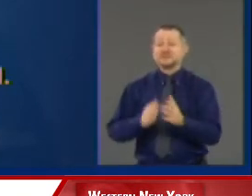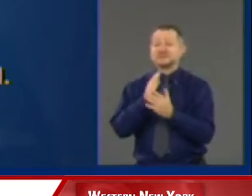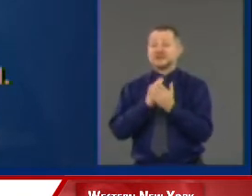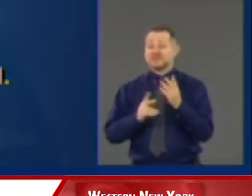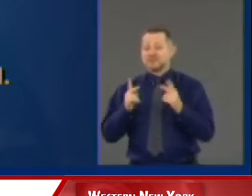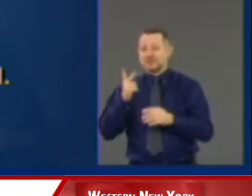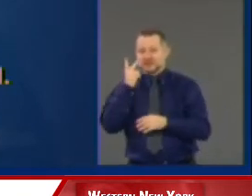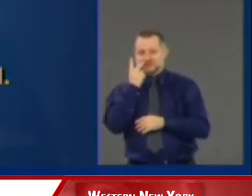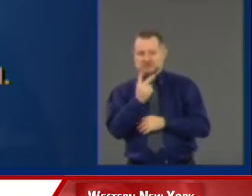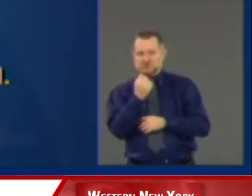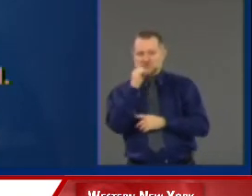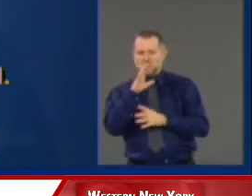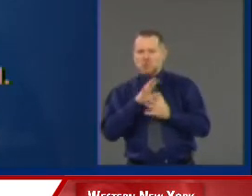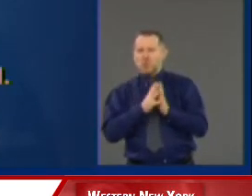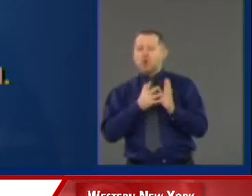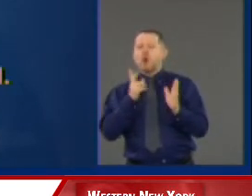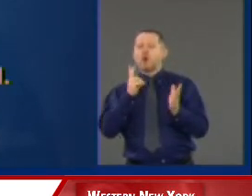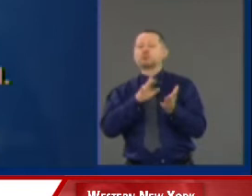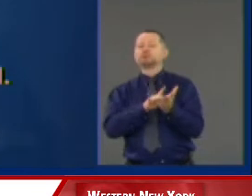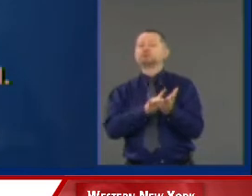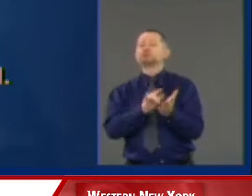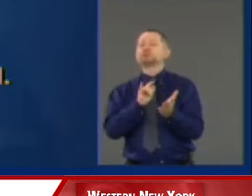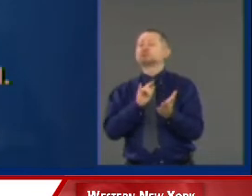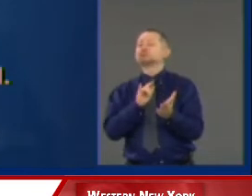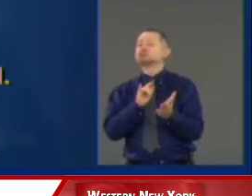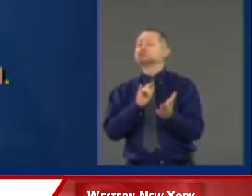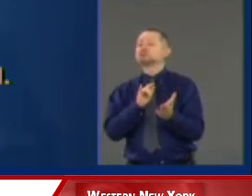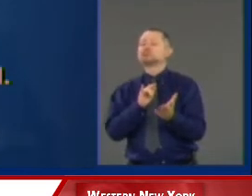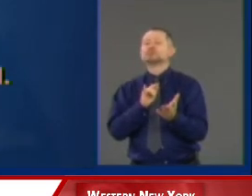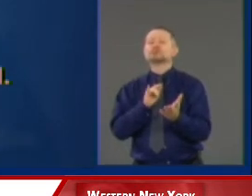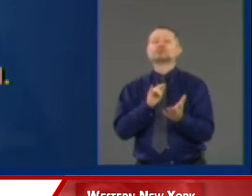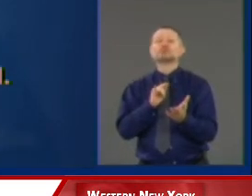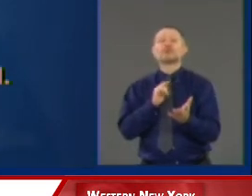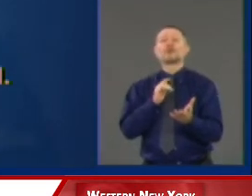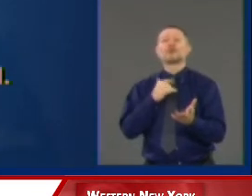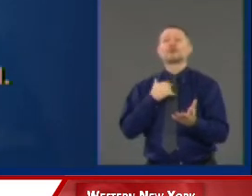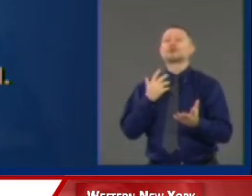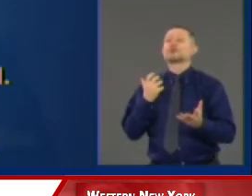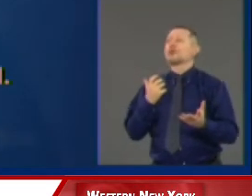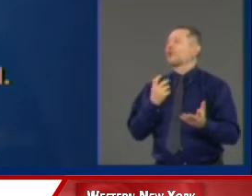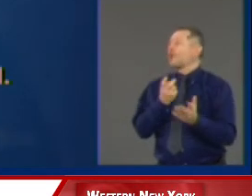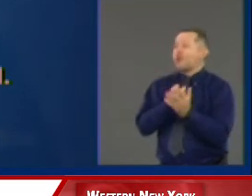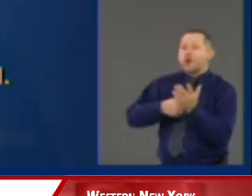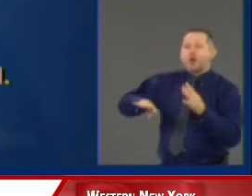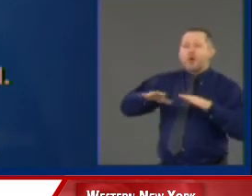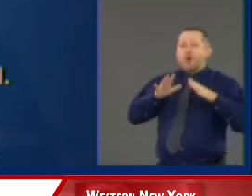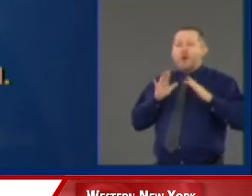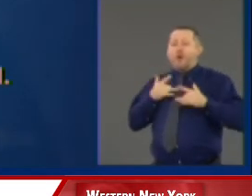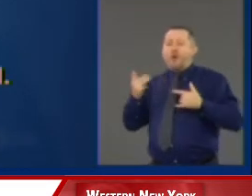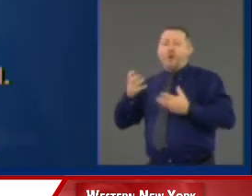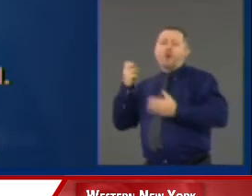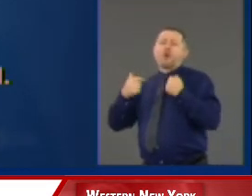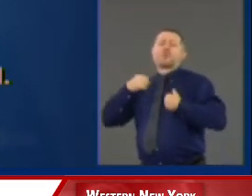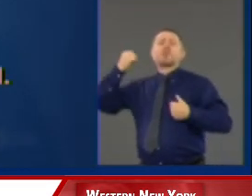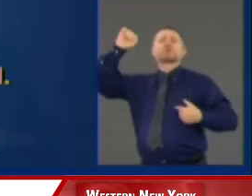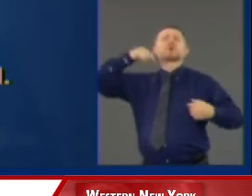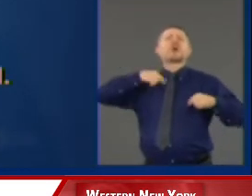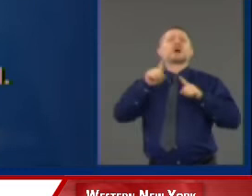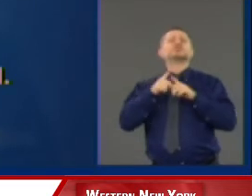and using the protest for their own purpose. There are people who